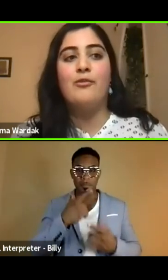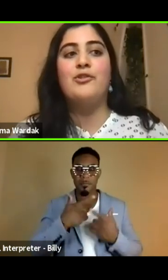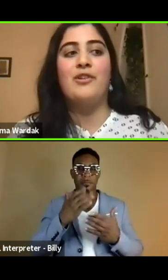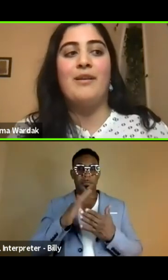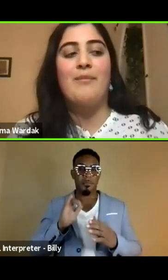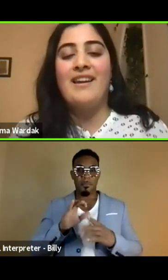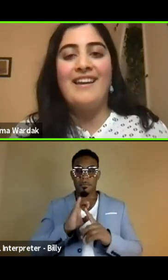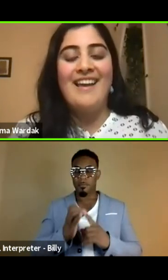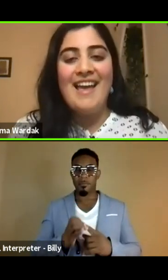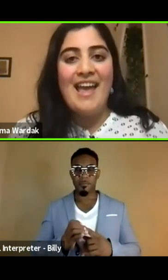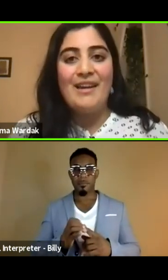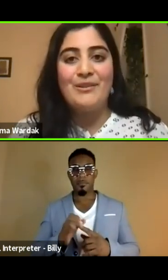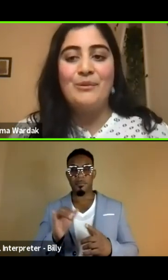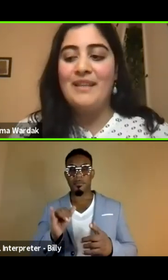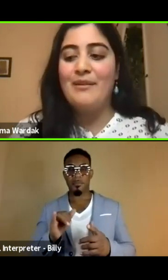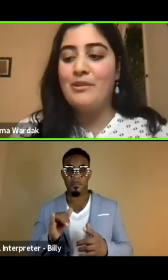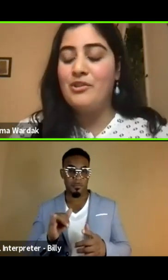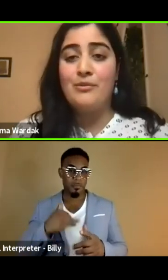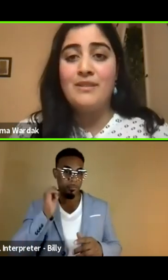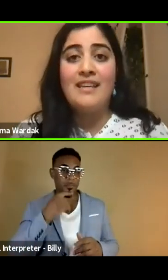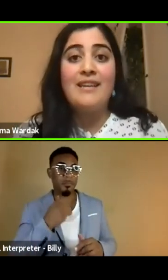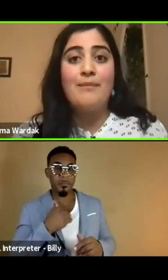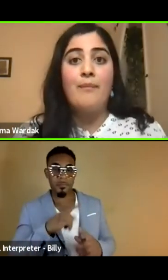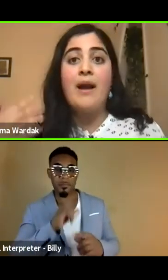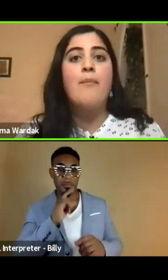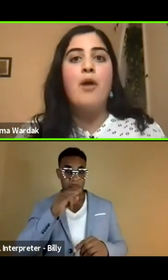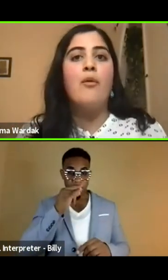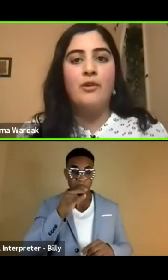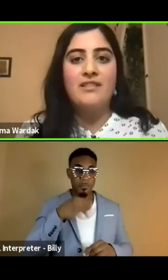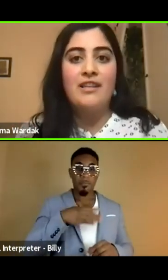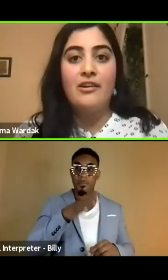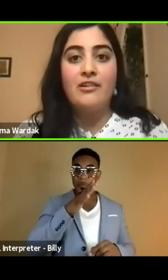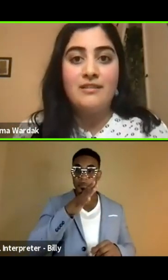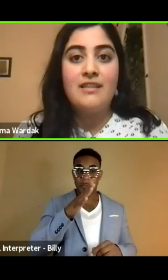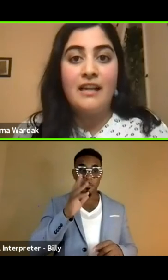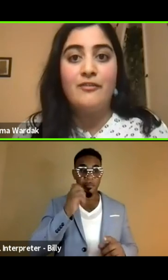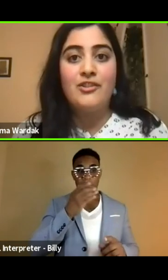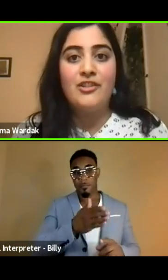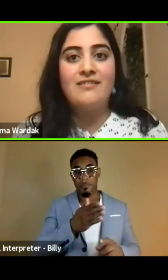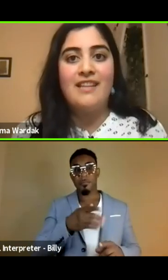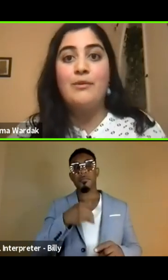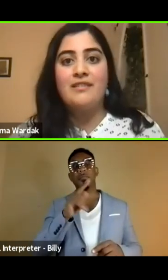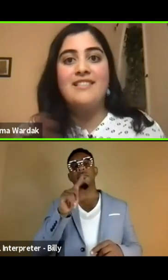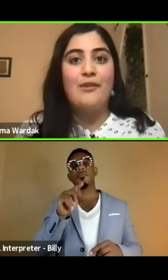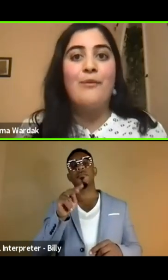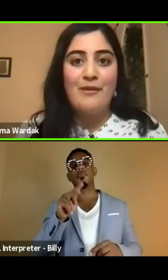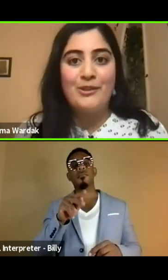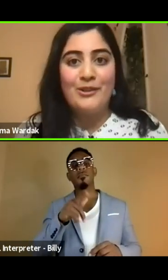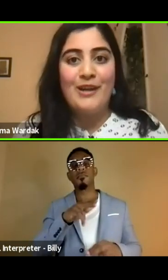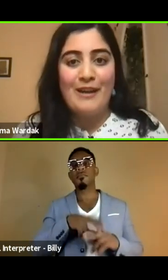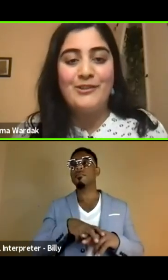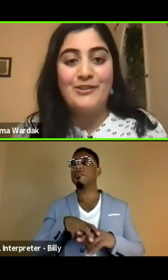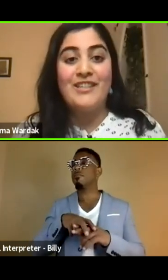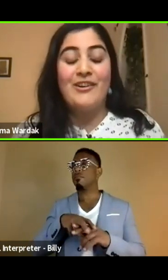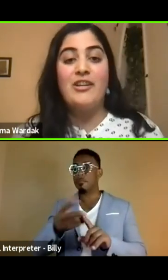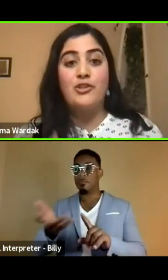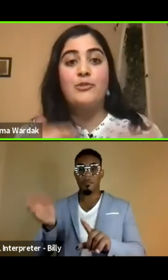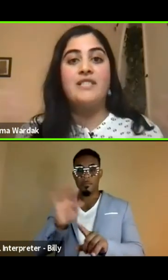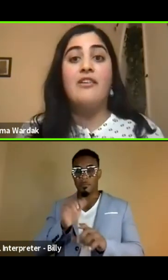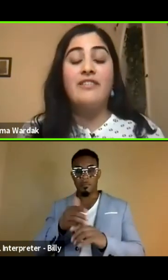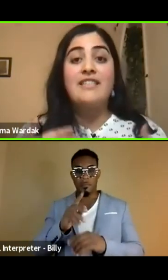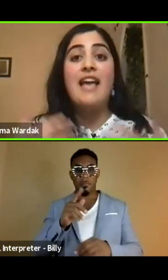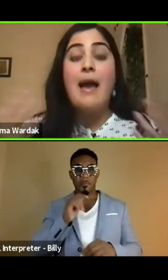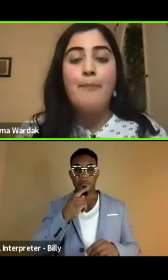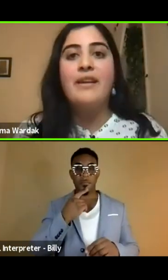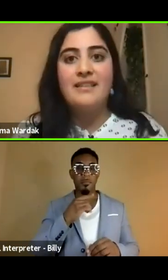part of our culture. Like my aunt told me that when she was a kid, my mom was their television. They would sit around her after dinner and